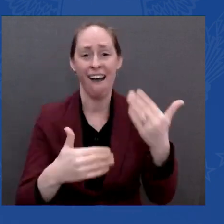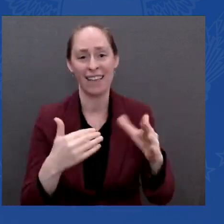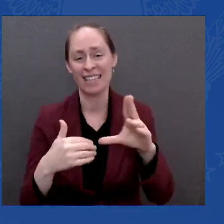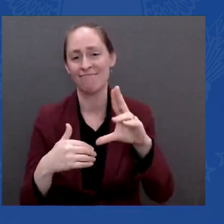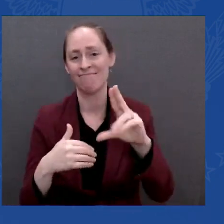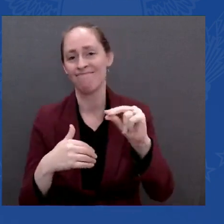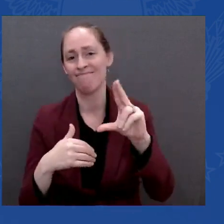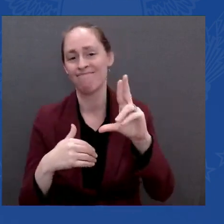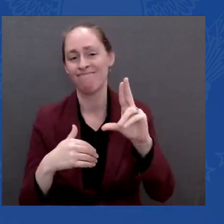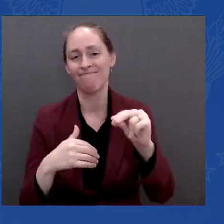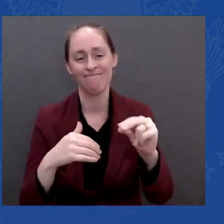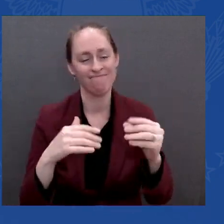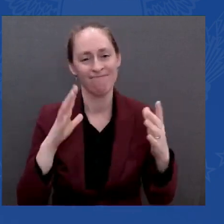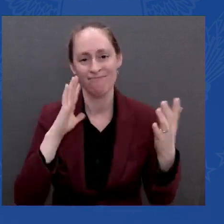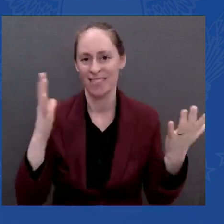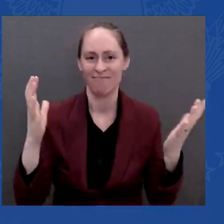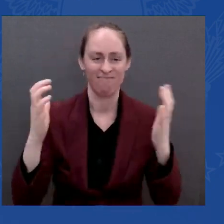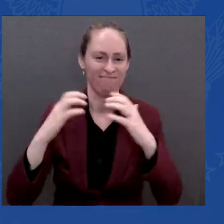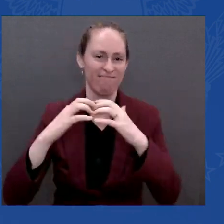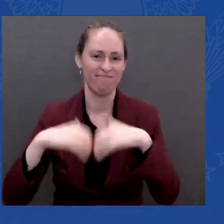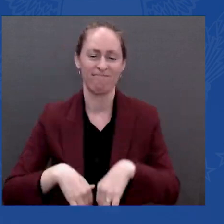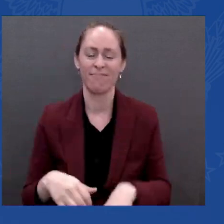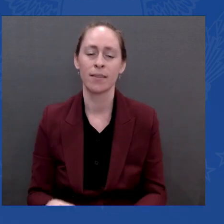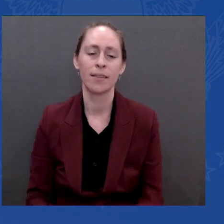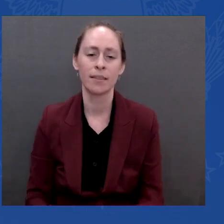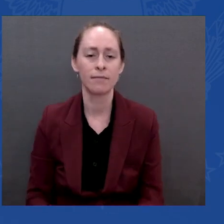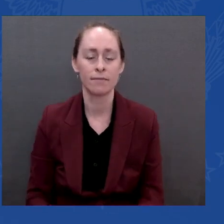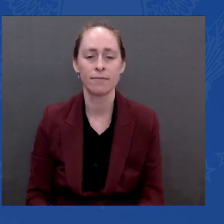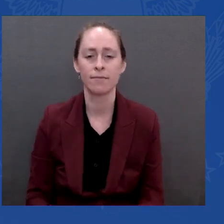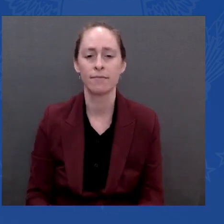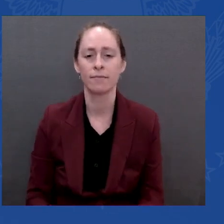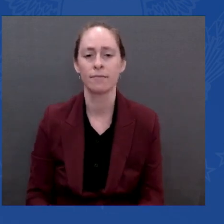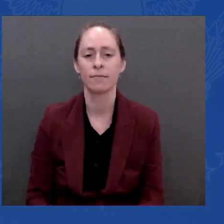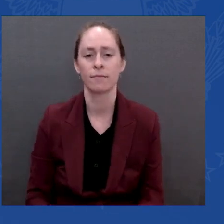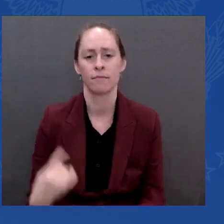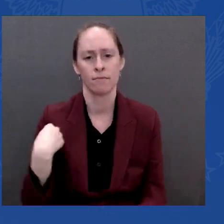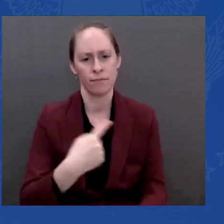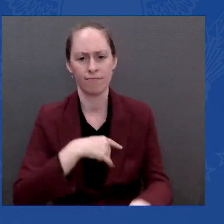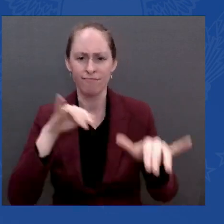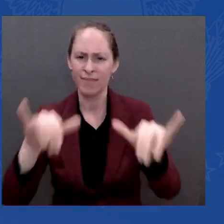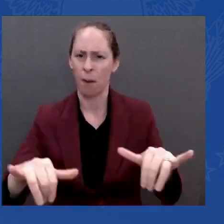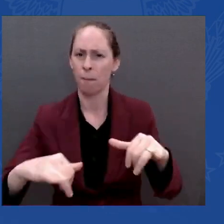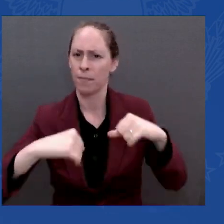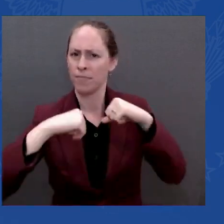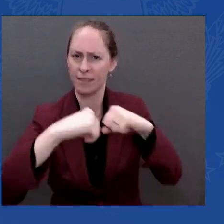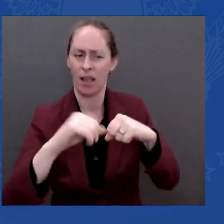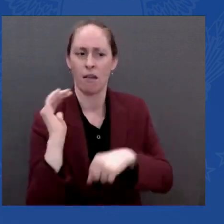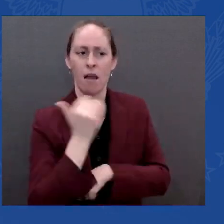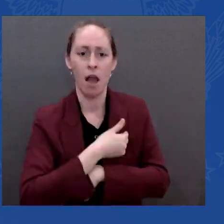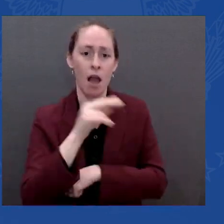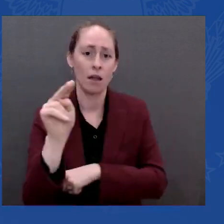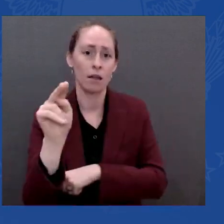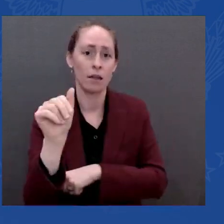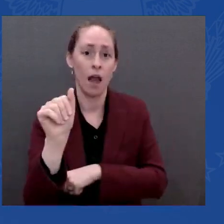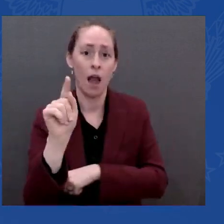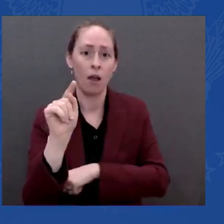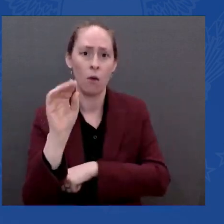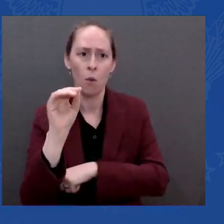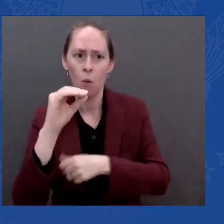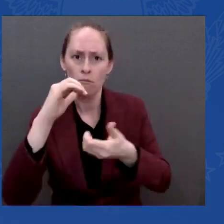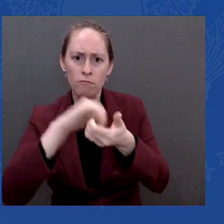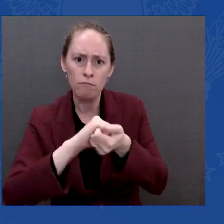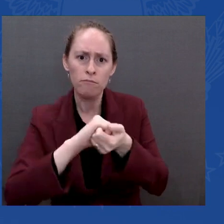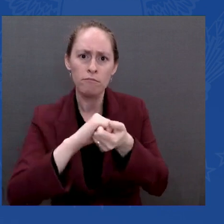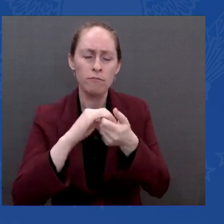allies, particularly in the East. Tomorrow, NATO will convene a summit. We'll be there to bring